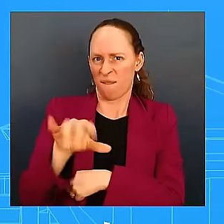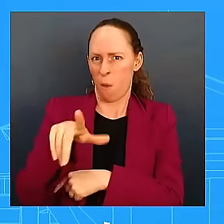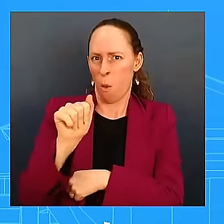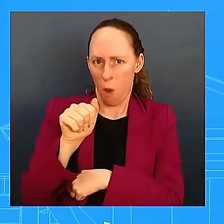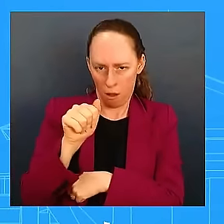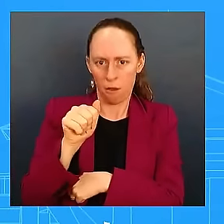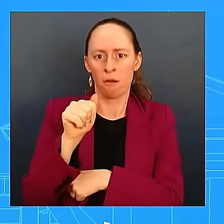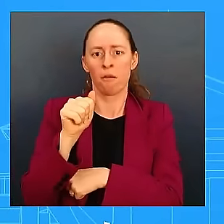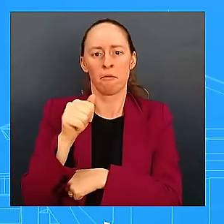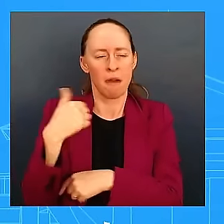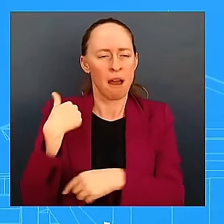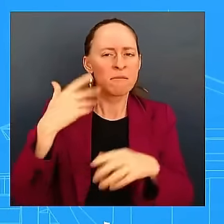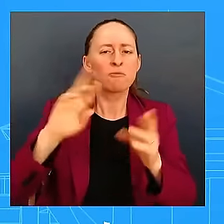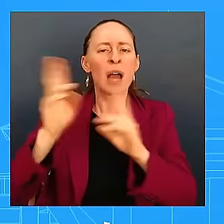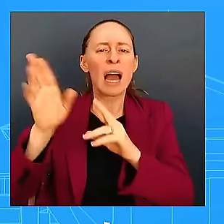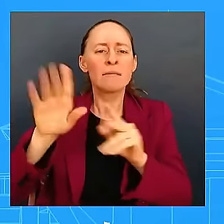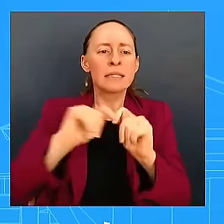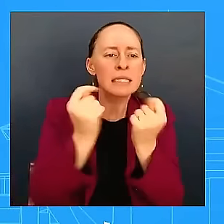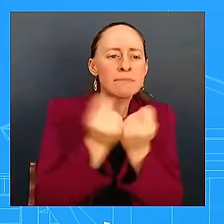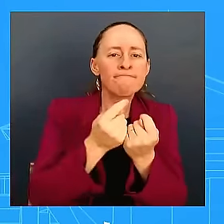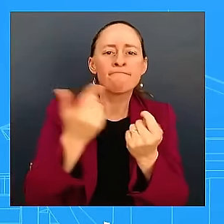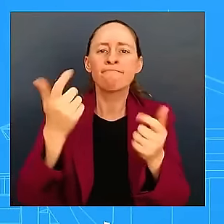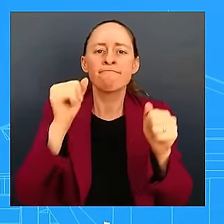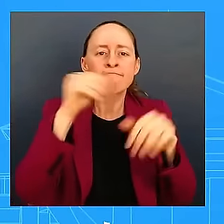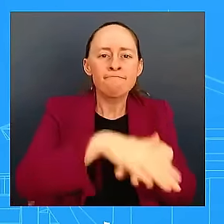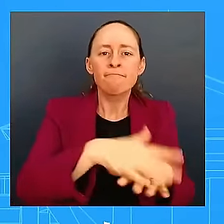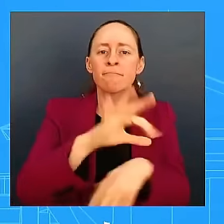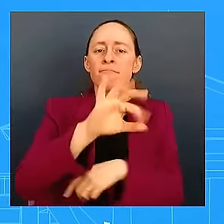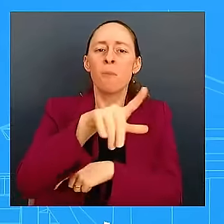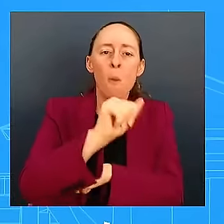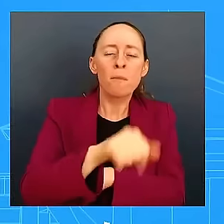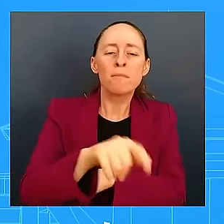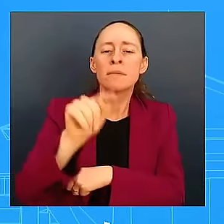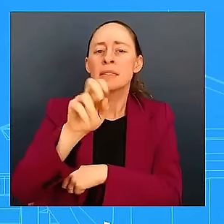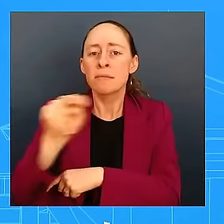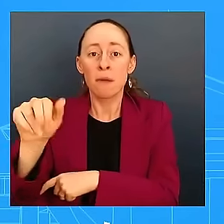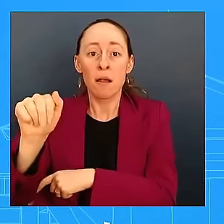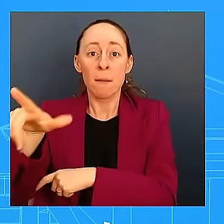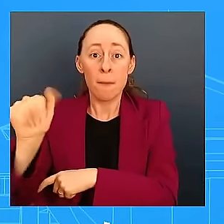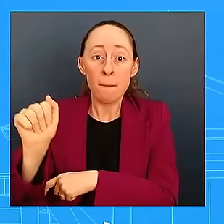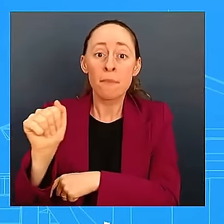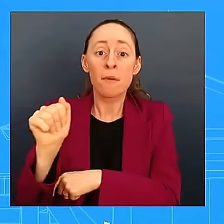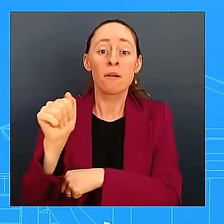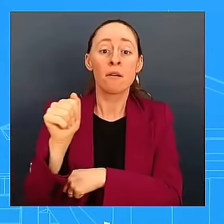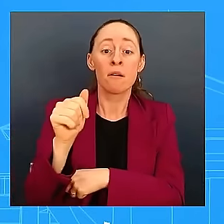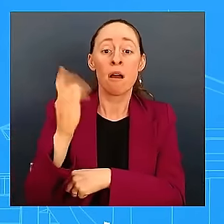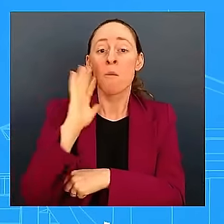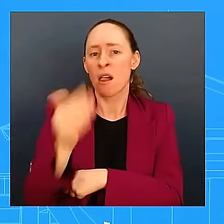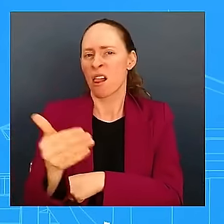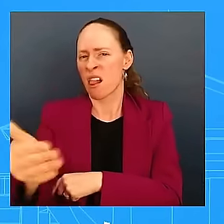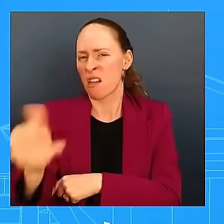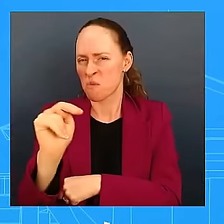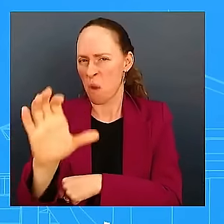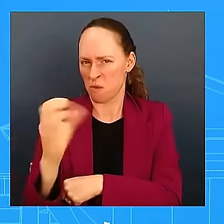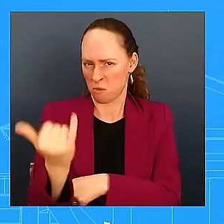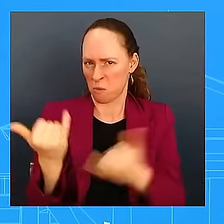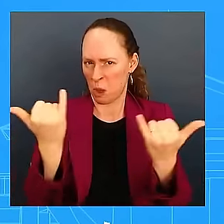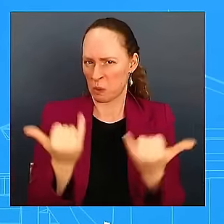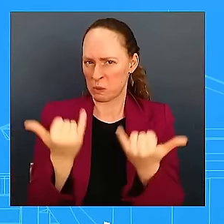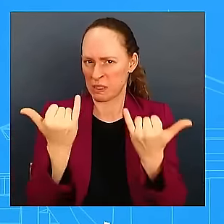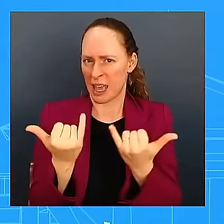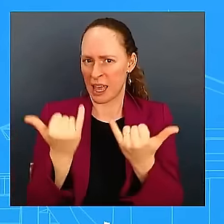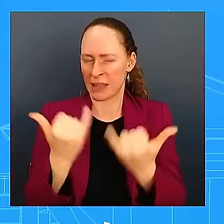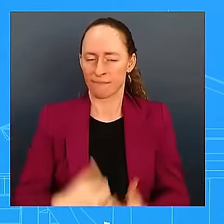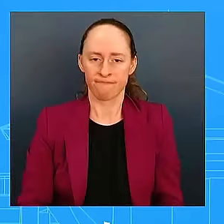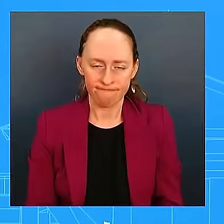Alabama, and we have one currently moving to North Carolina today so we can ensure seamless communications between the federal government and